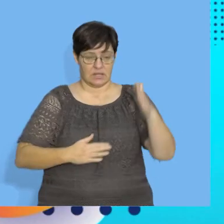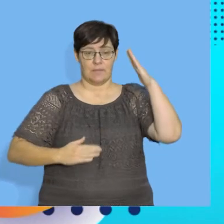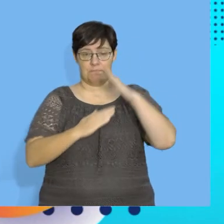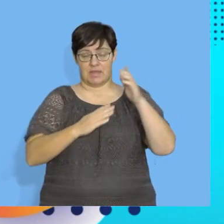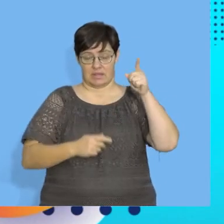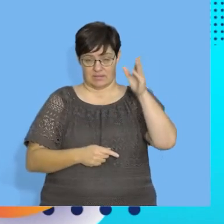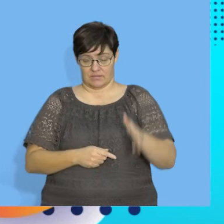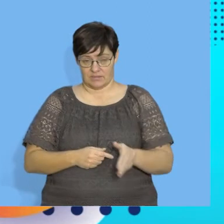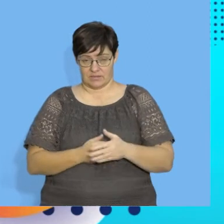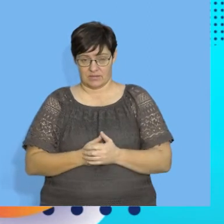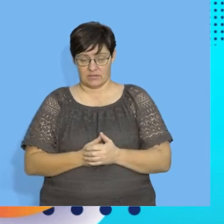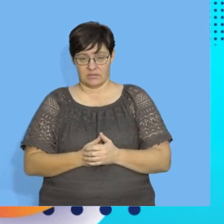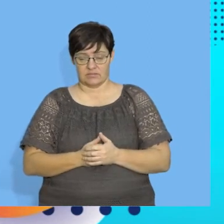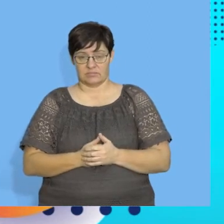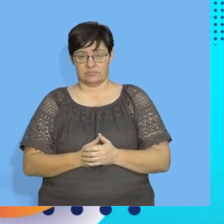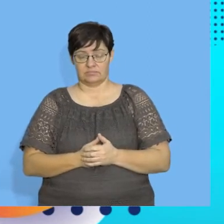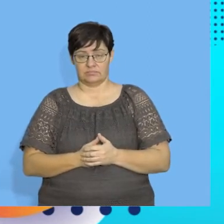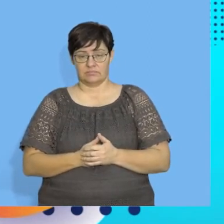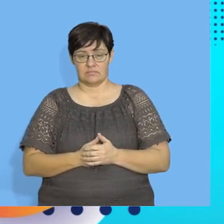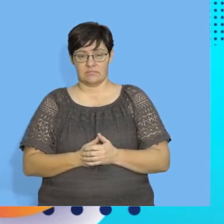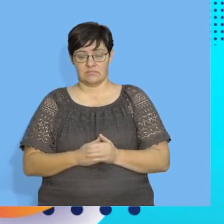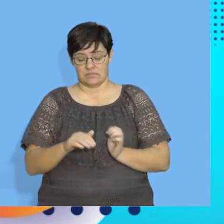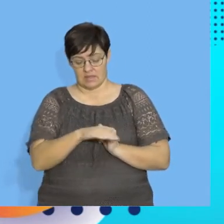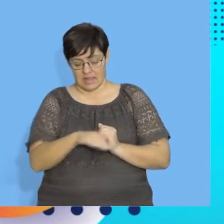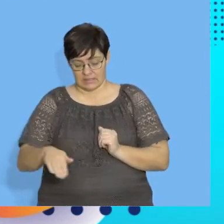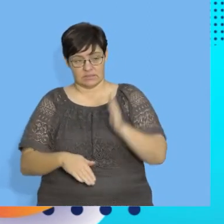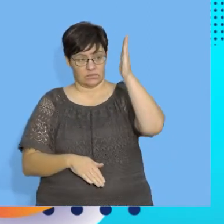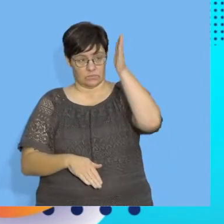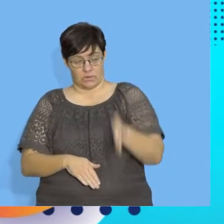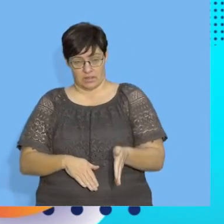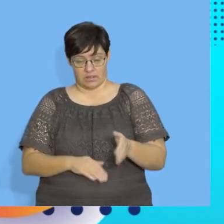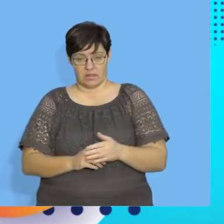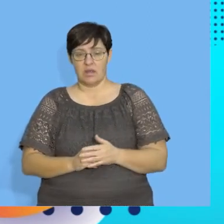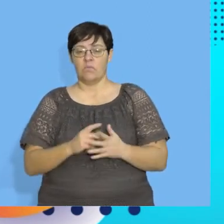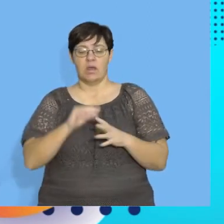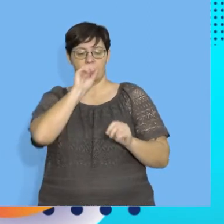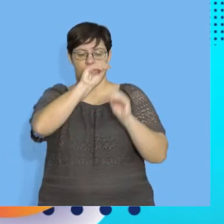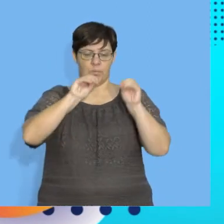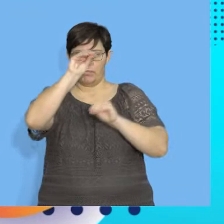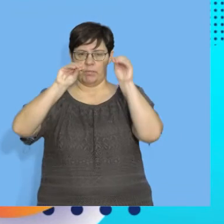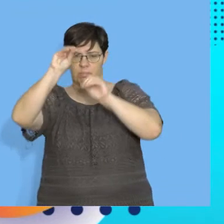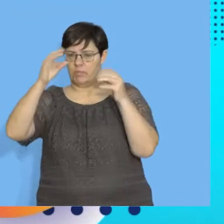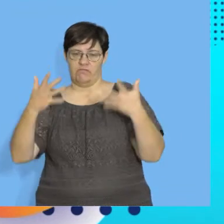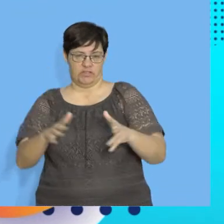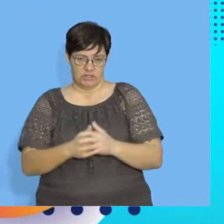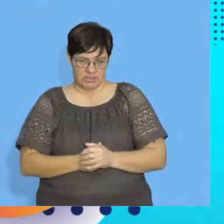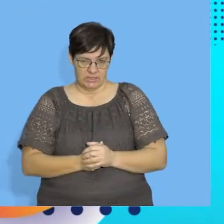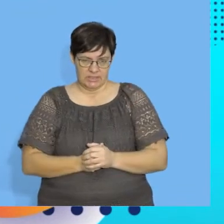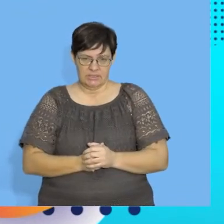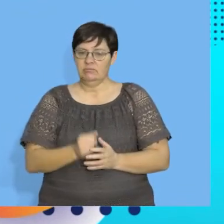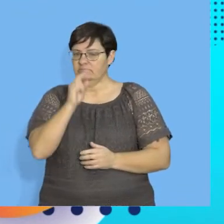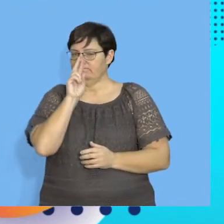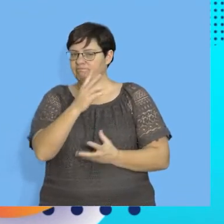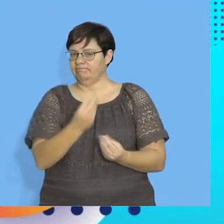Remember, our scatter plot is x, then y, and we just put all the coordinates. Okay.